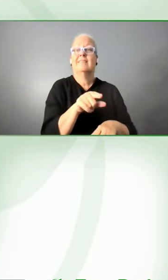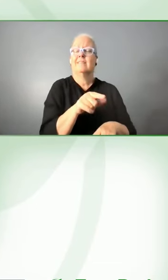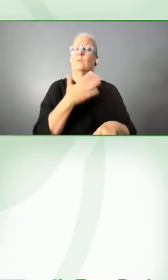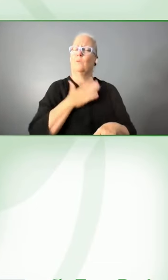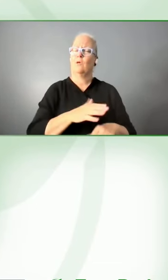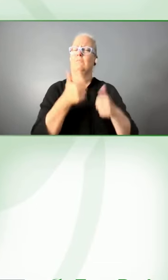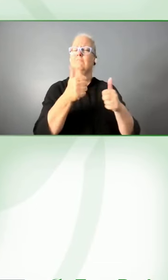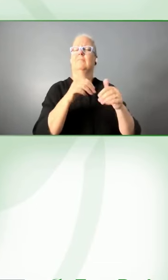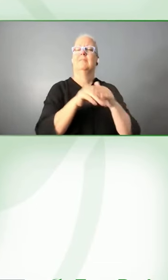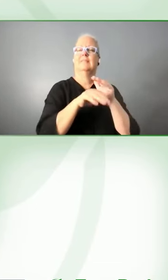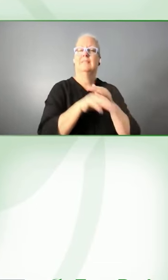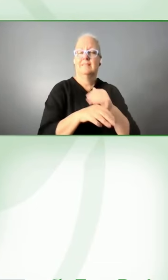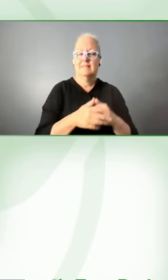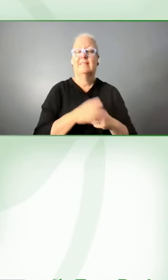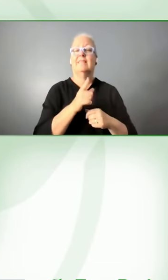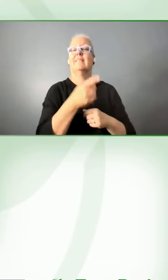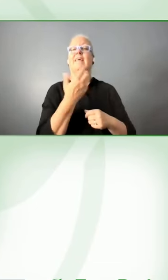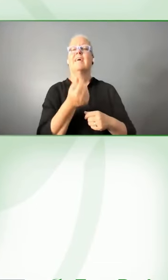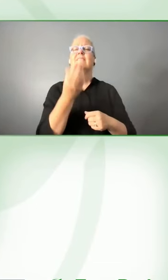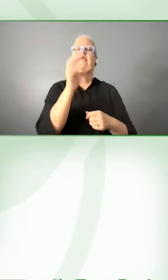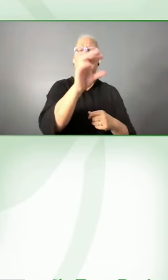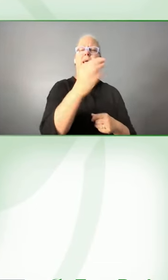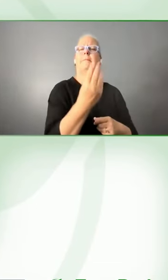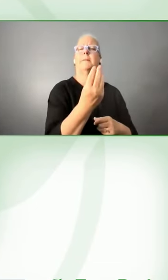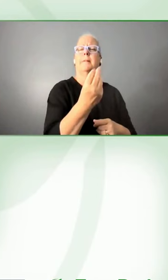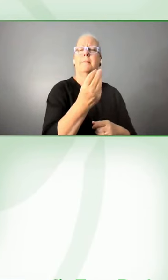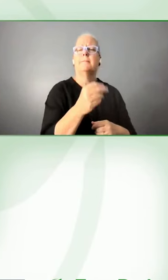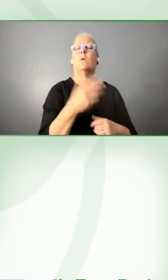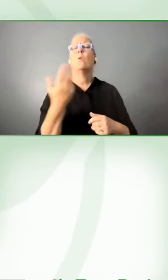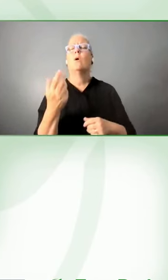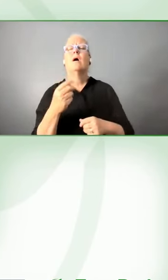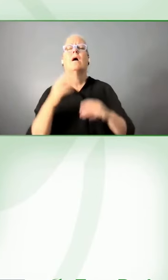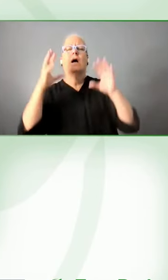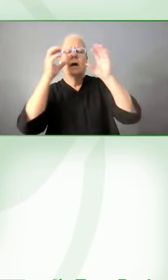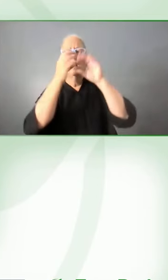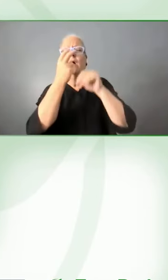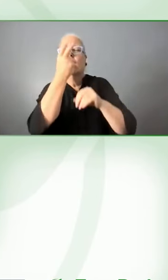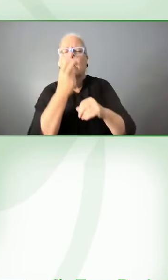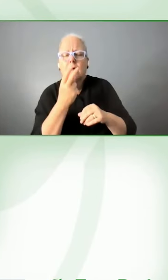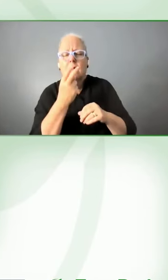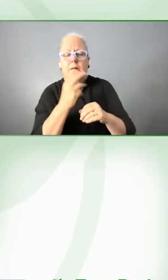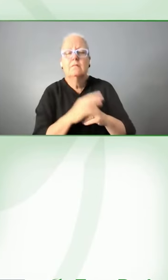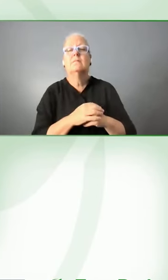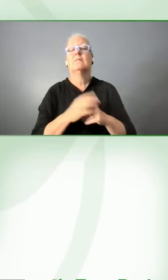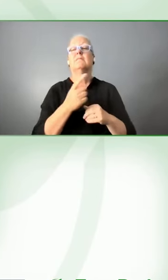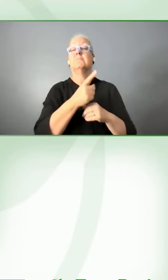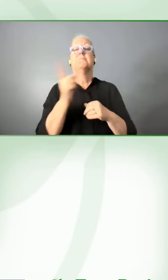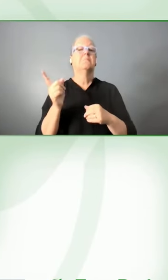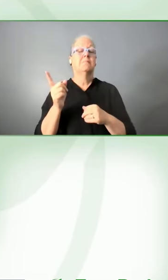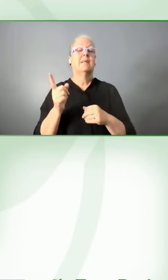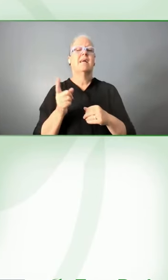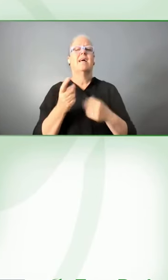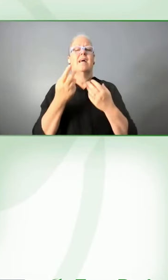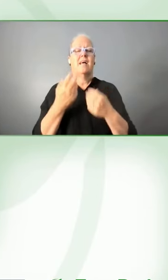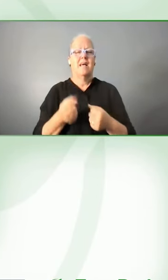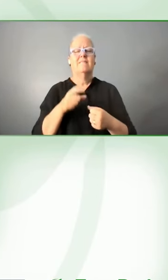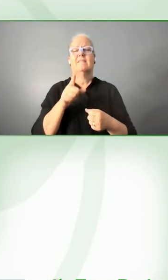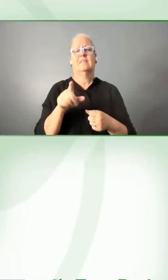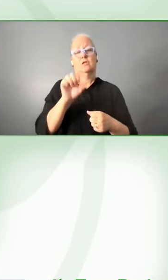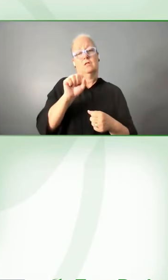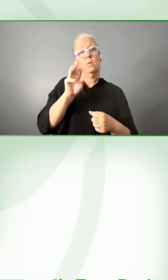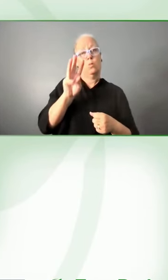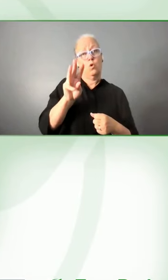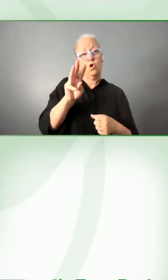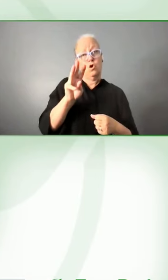assistance for blind and low vision uh clients have the option to activate special software to make an inversion